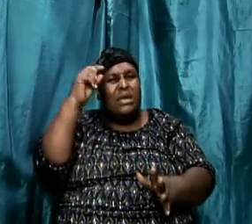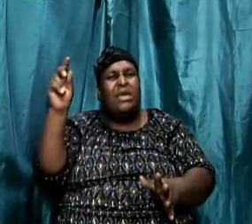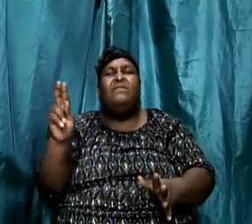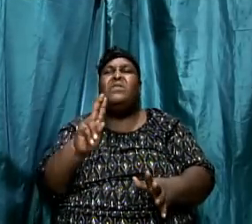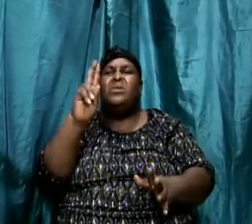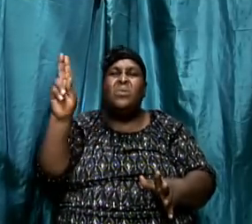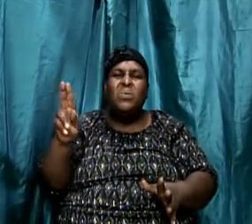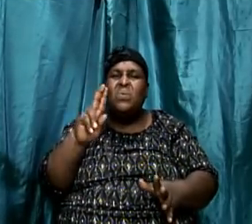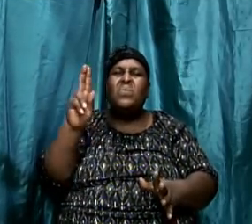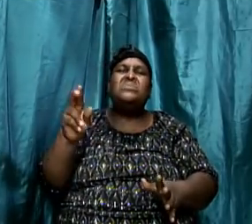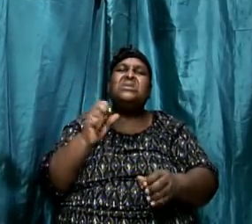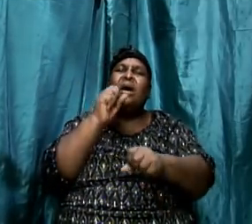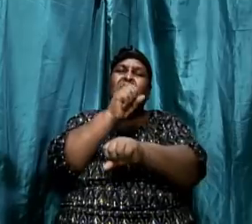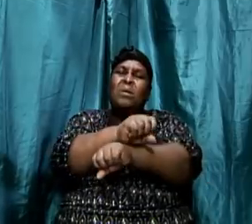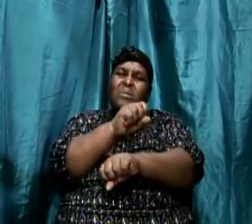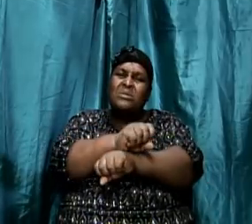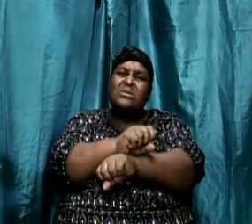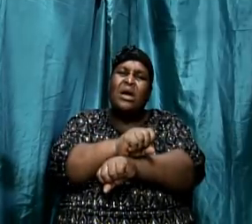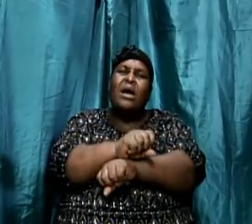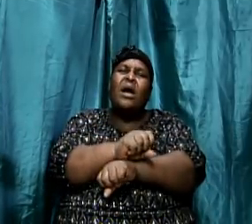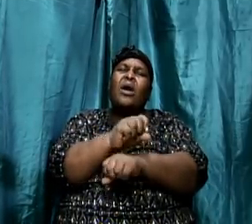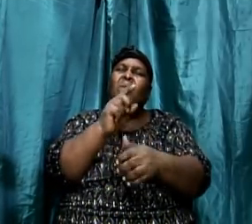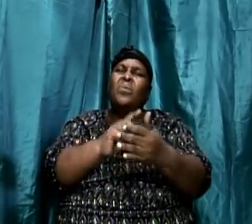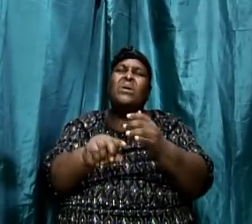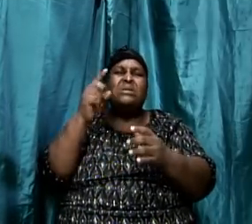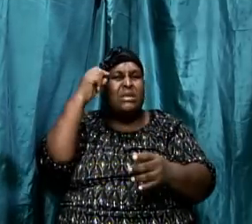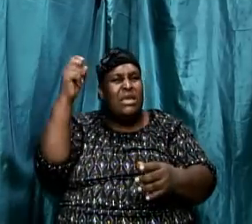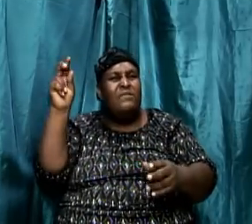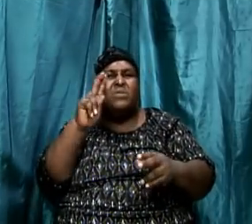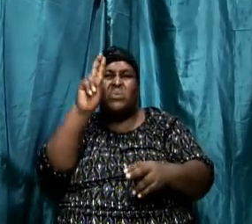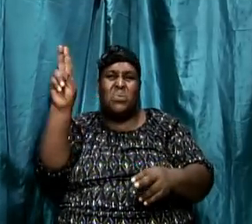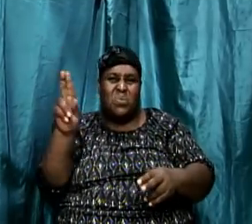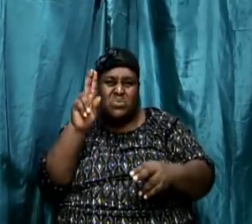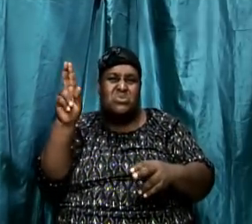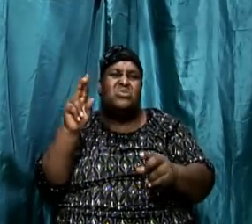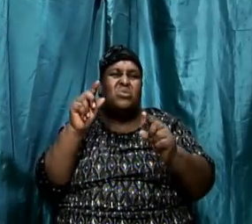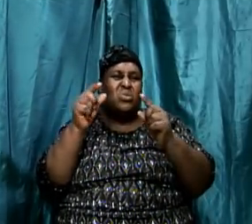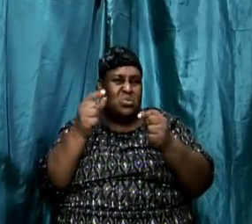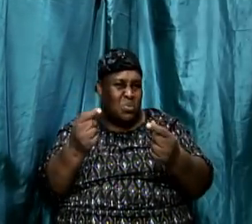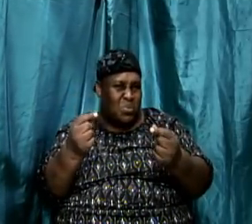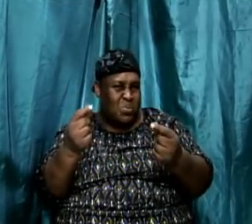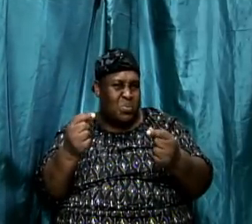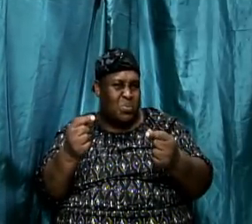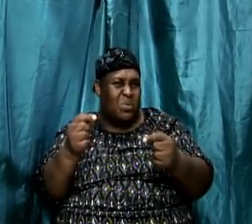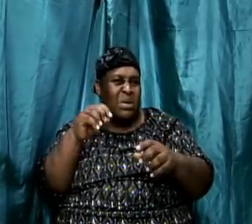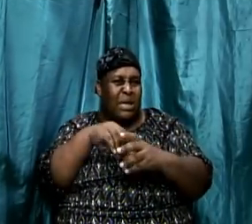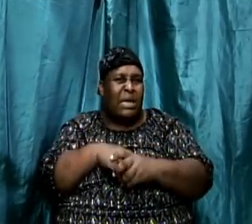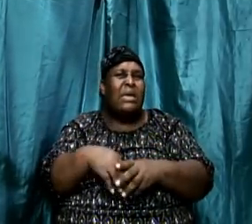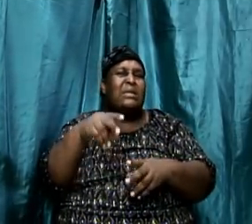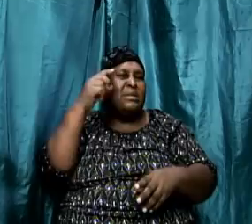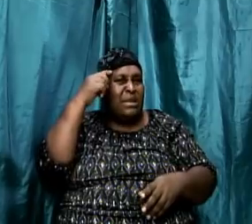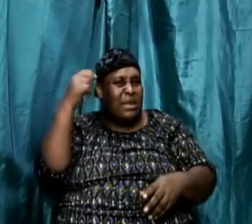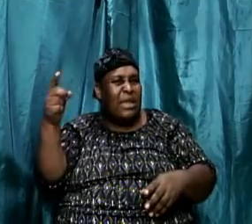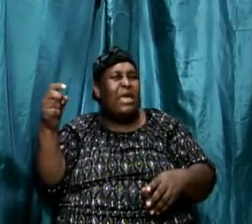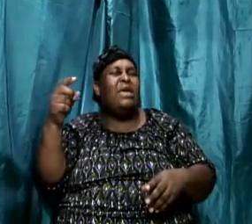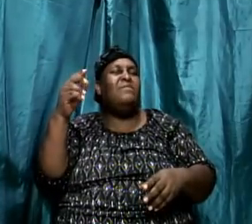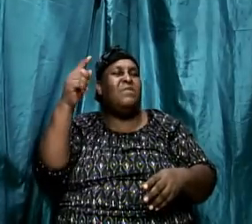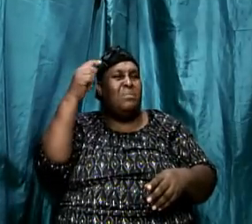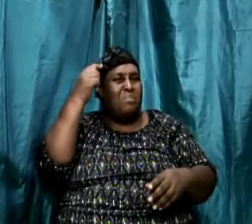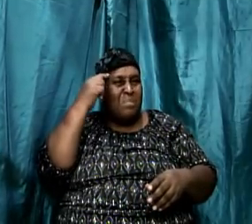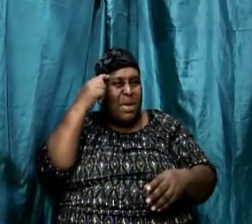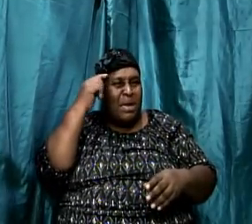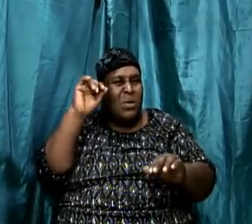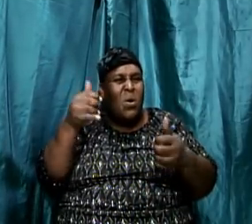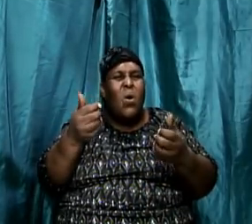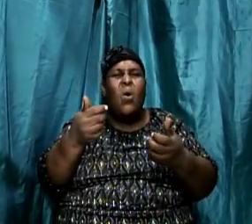to us how the Lord operates because in his mind he knew himself as a shepherd how he dealt with his